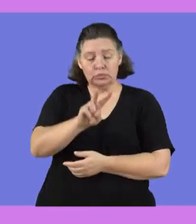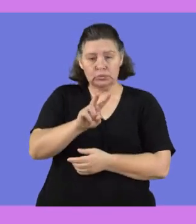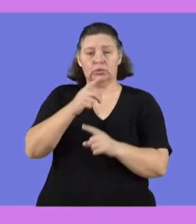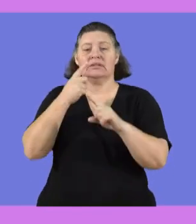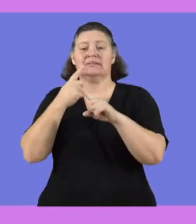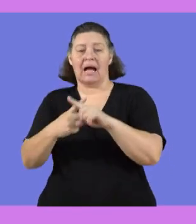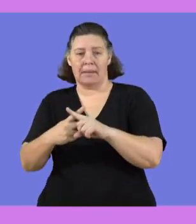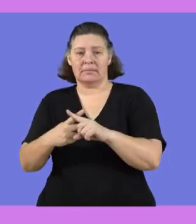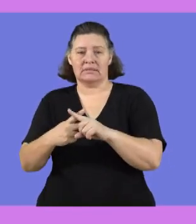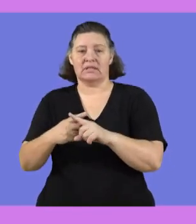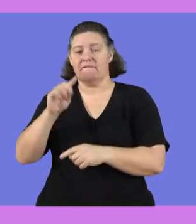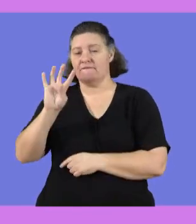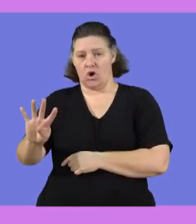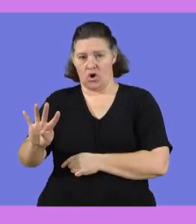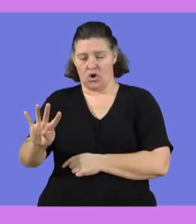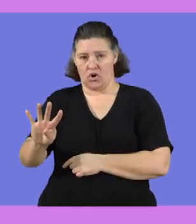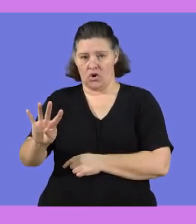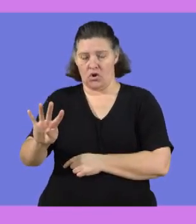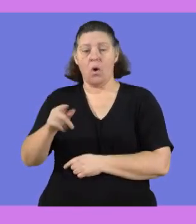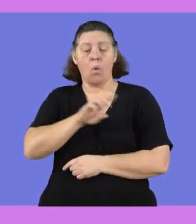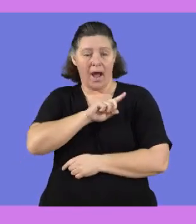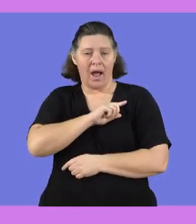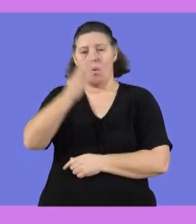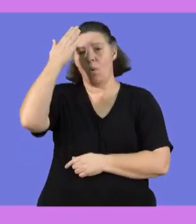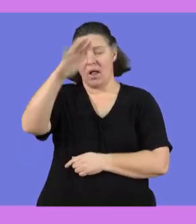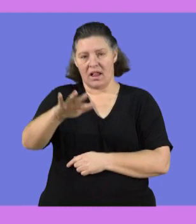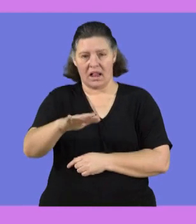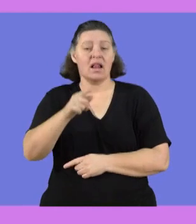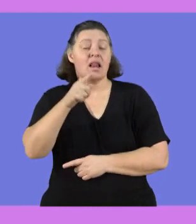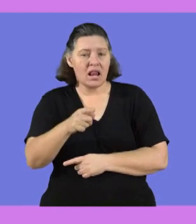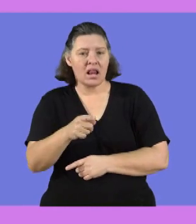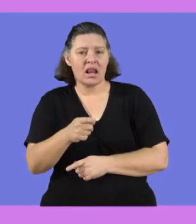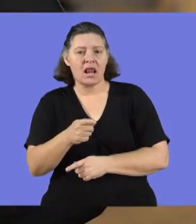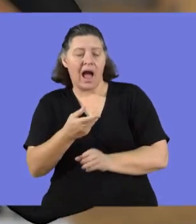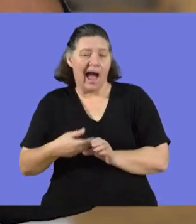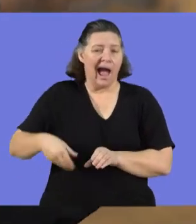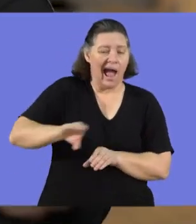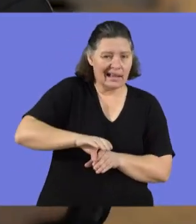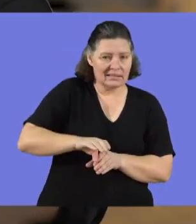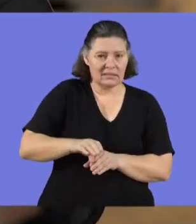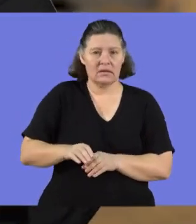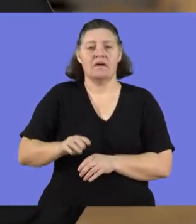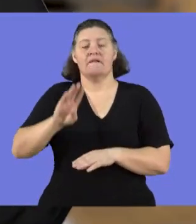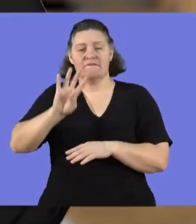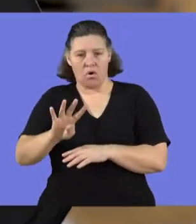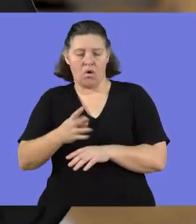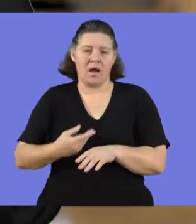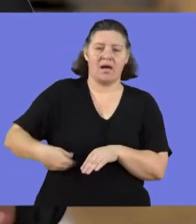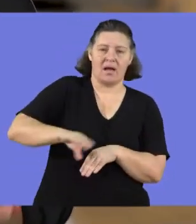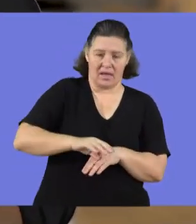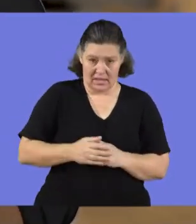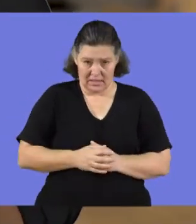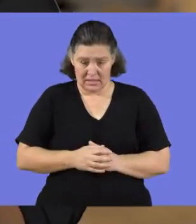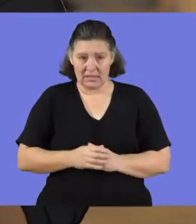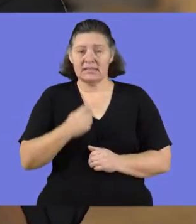this 2 and multiply it by this 4. Because we know that for every extra one, we need to add